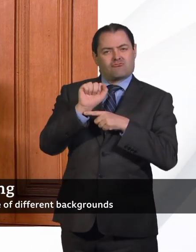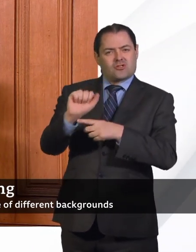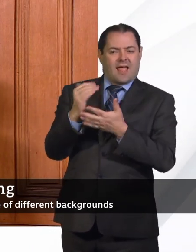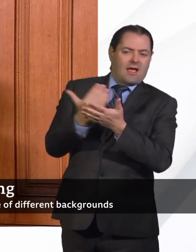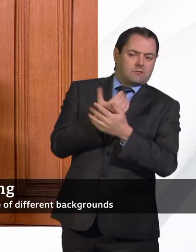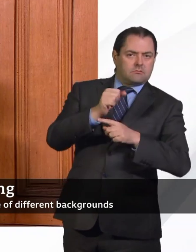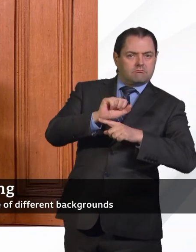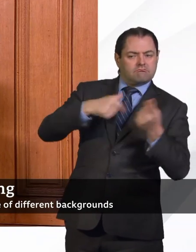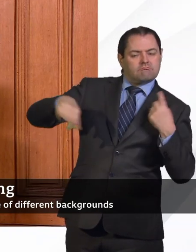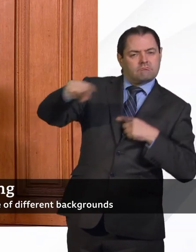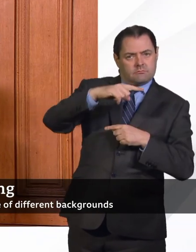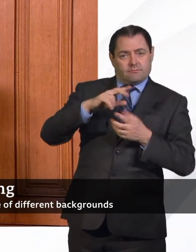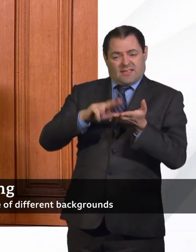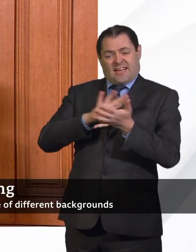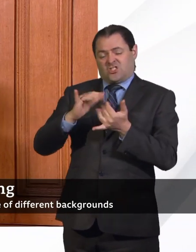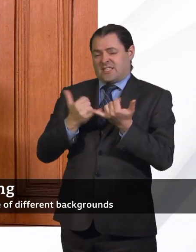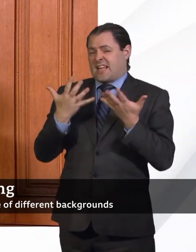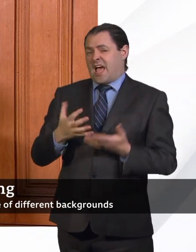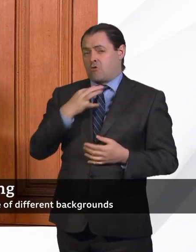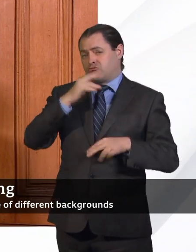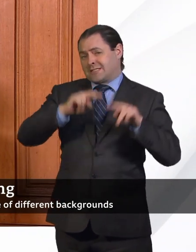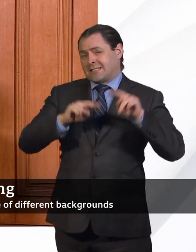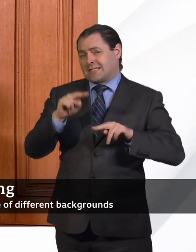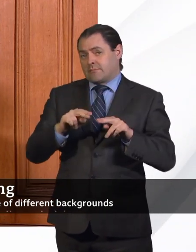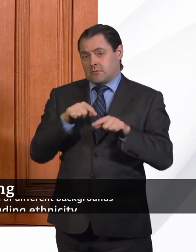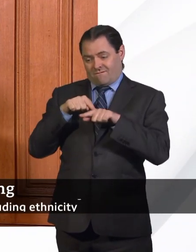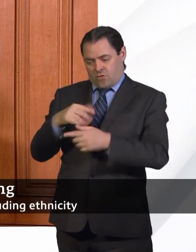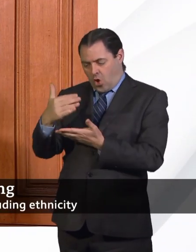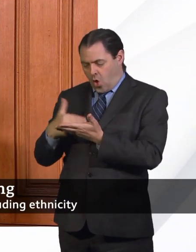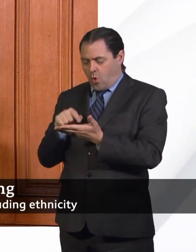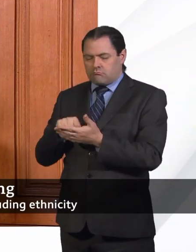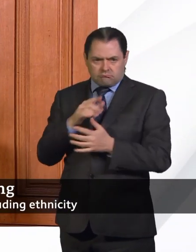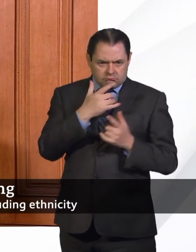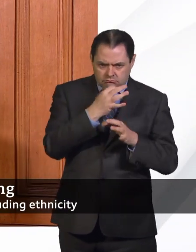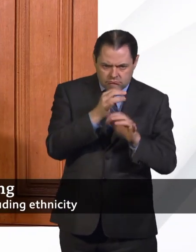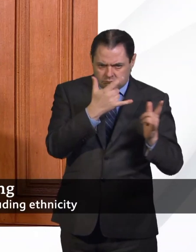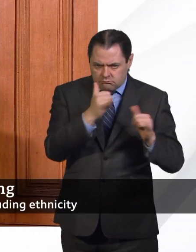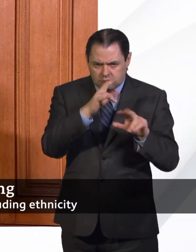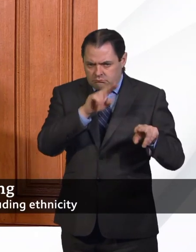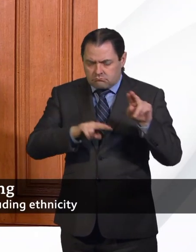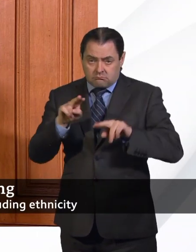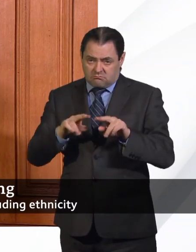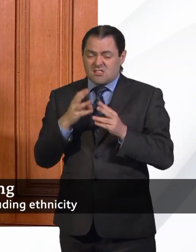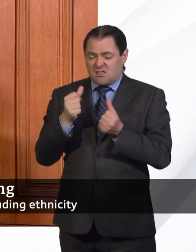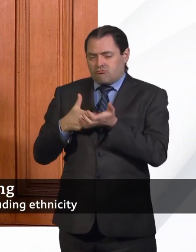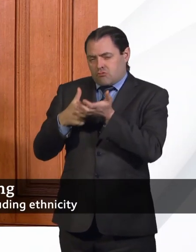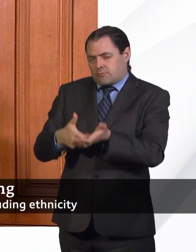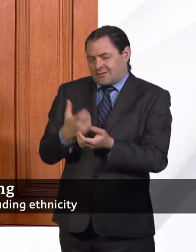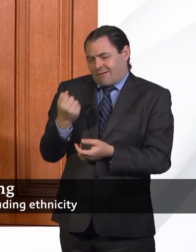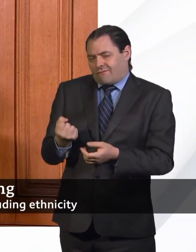started a process of risk assessment for staff using these sorts of data. So, there are recommendations there, but